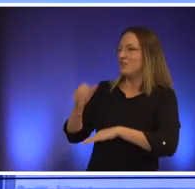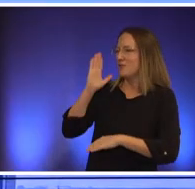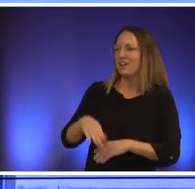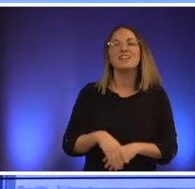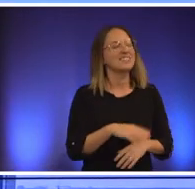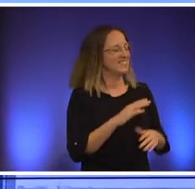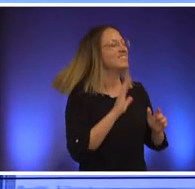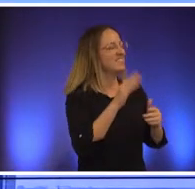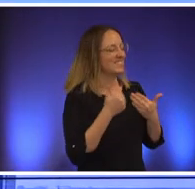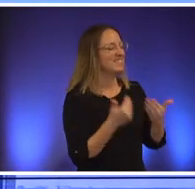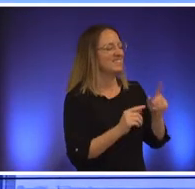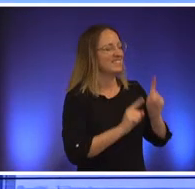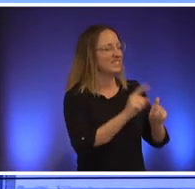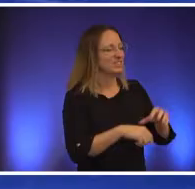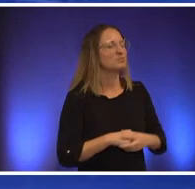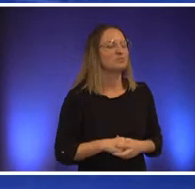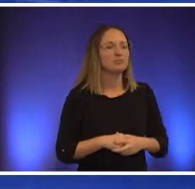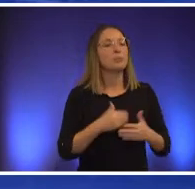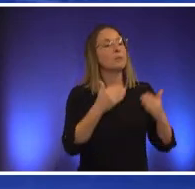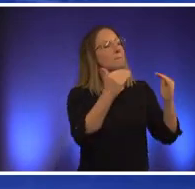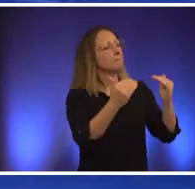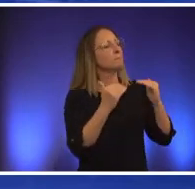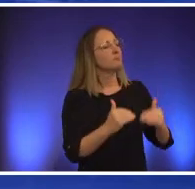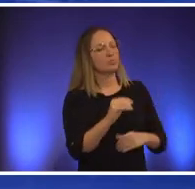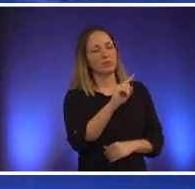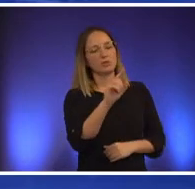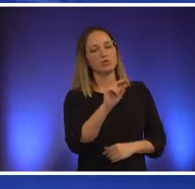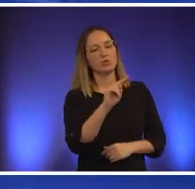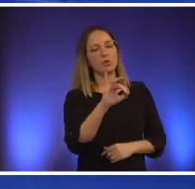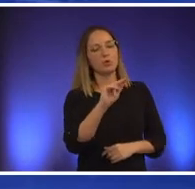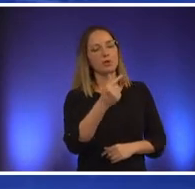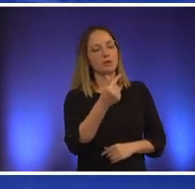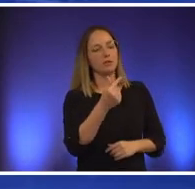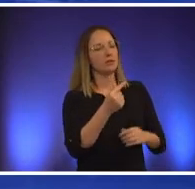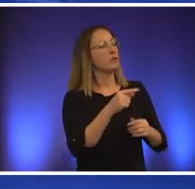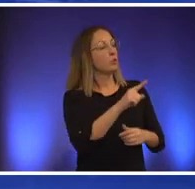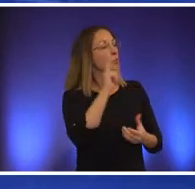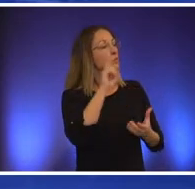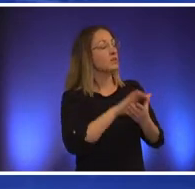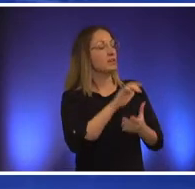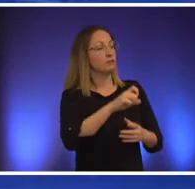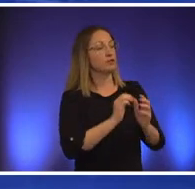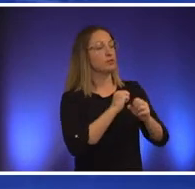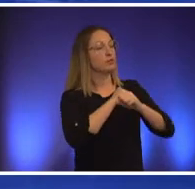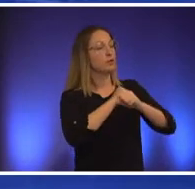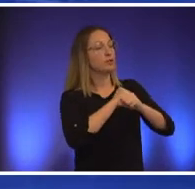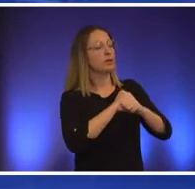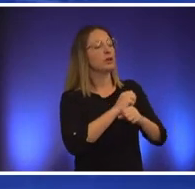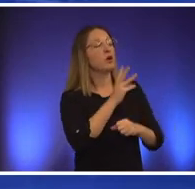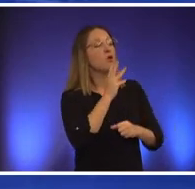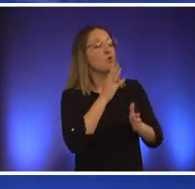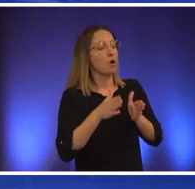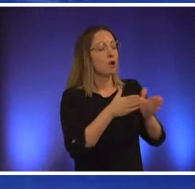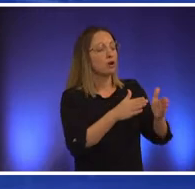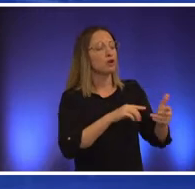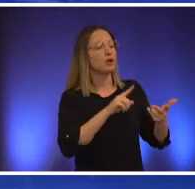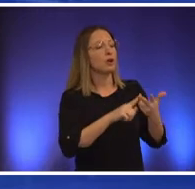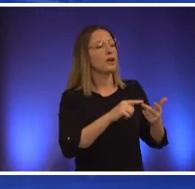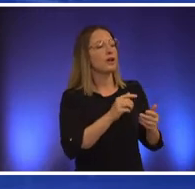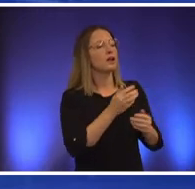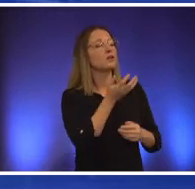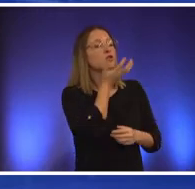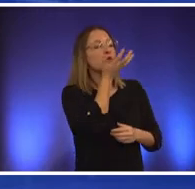is when we're talking about zoning do you believe we need to protect our waterways and green space if yes please describe